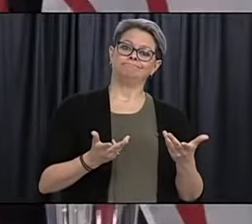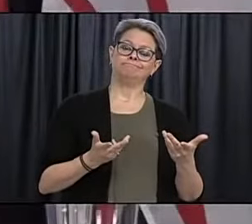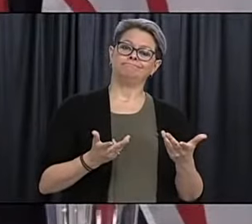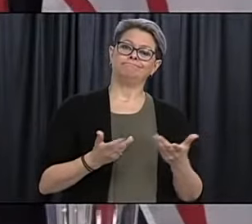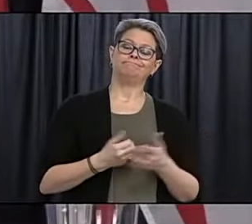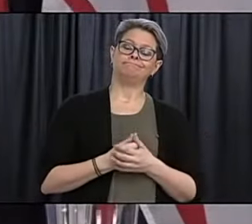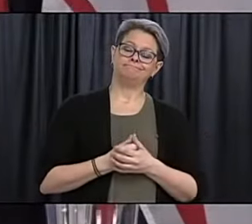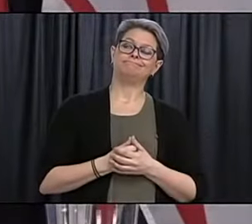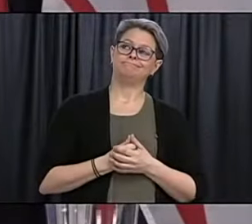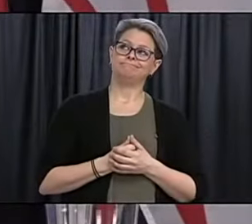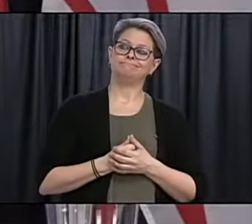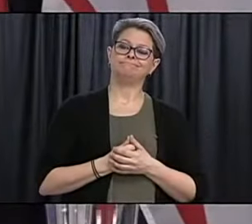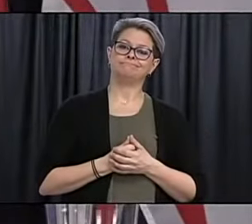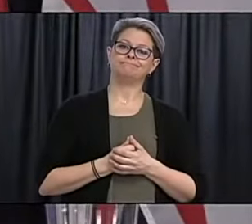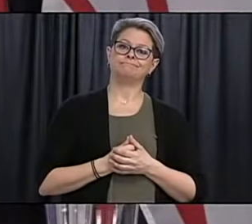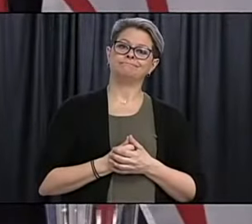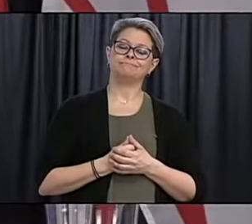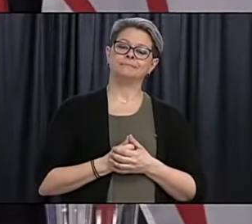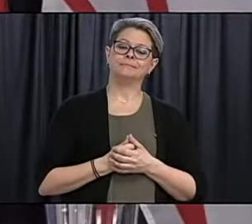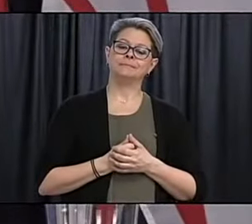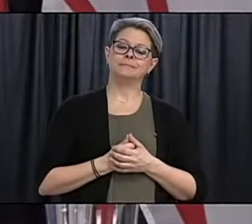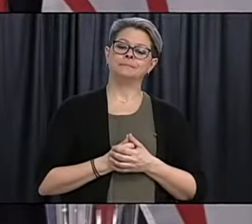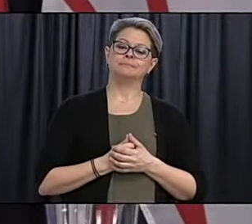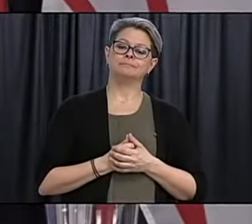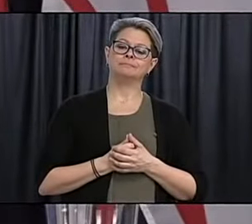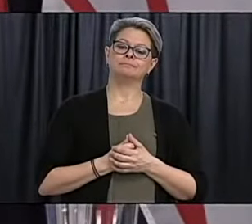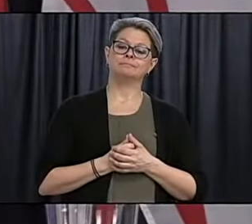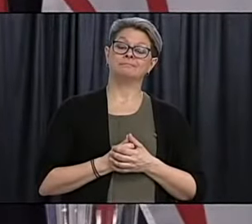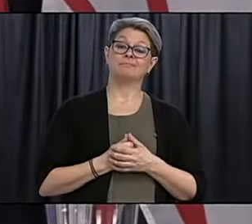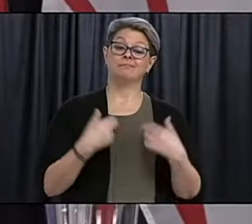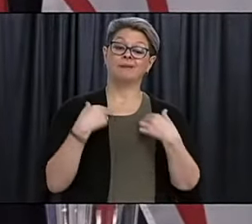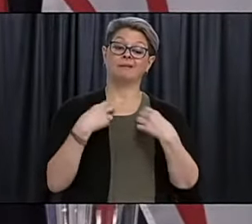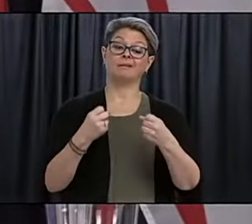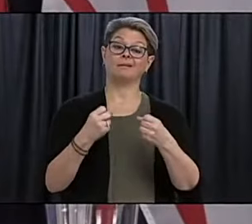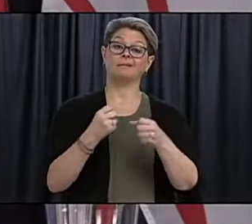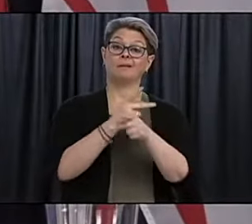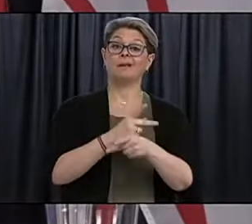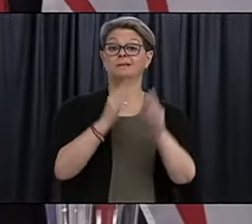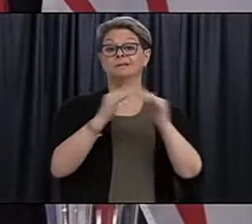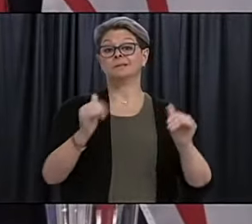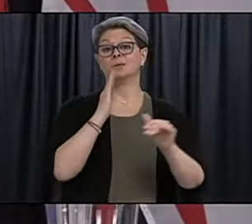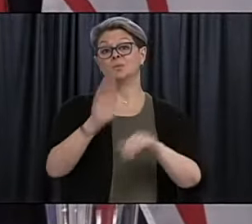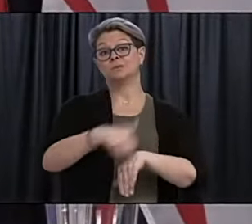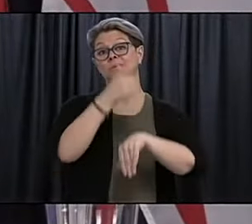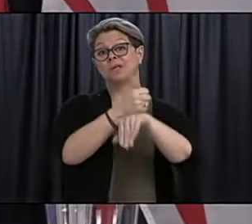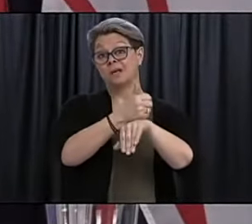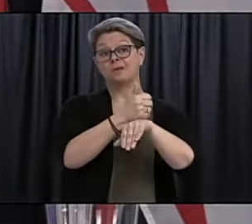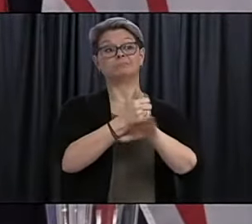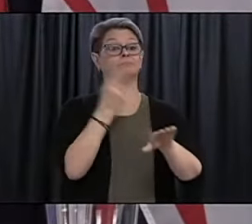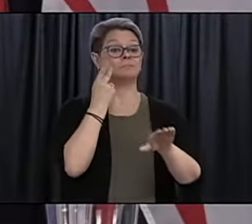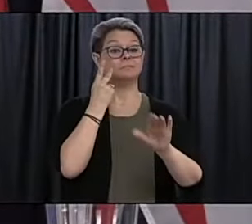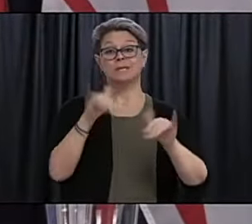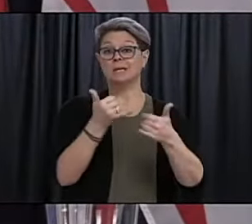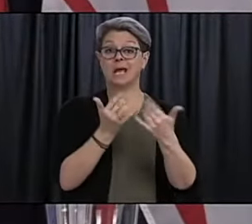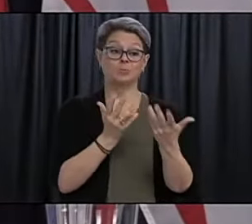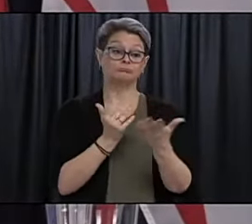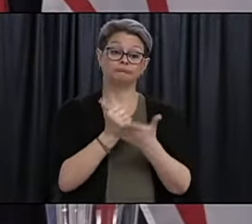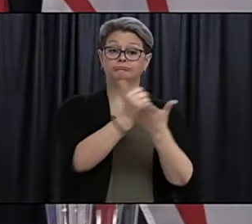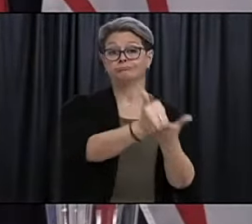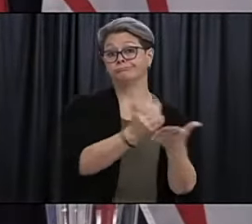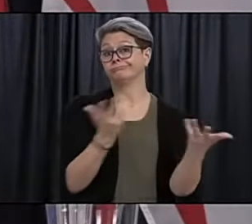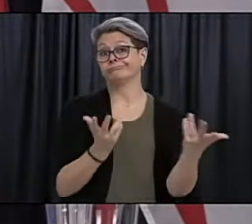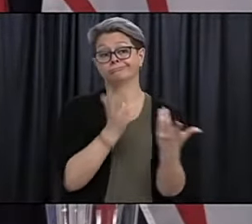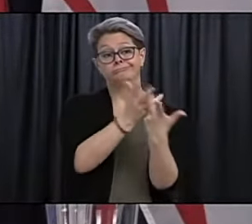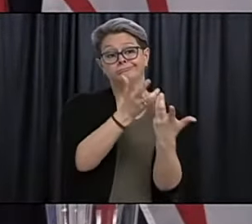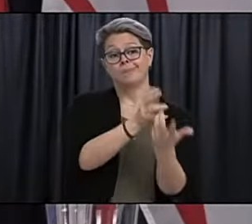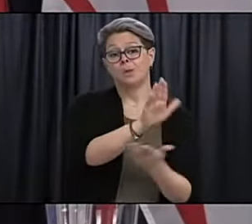you know, we're, that the system will be set up to provide whatever care that they need in the short, medium, and long term. I